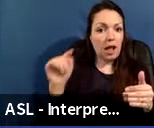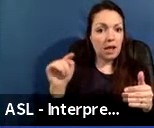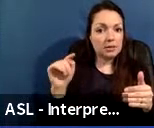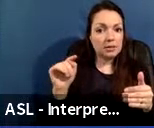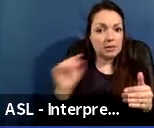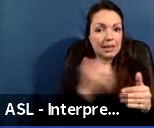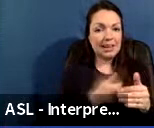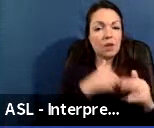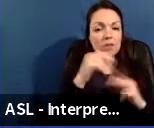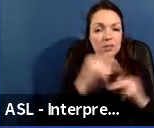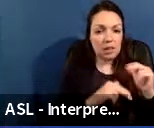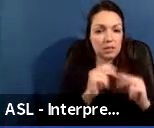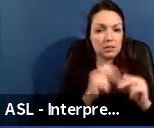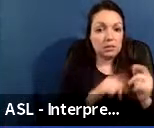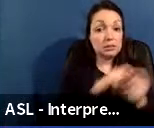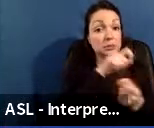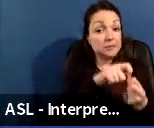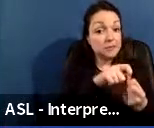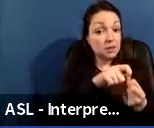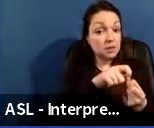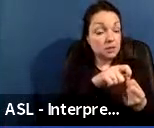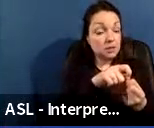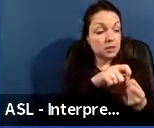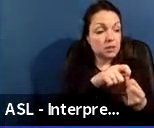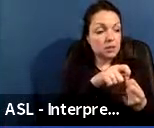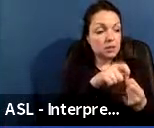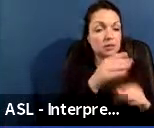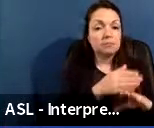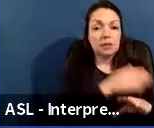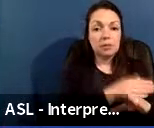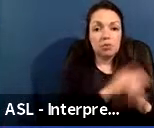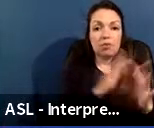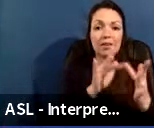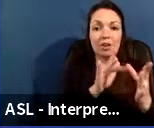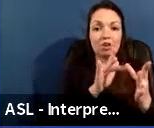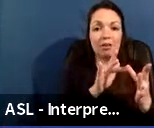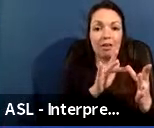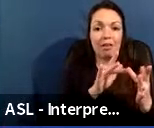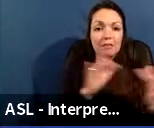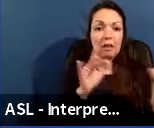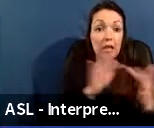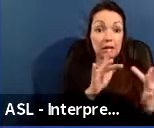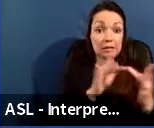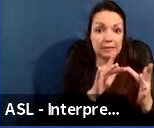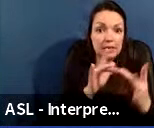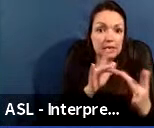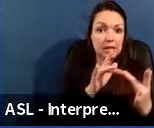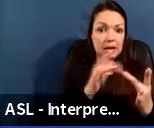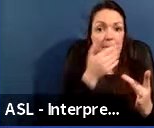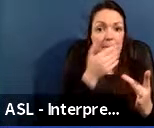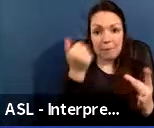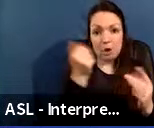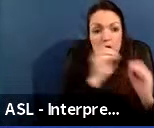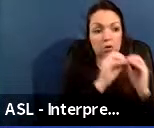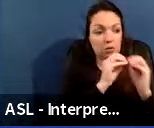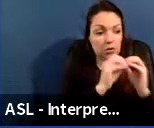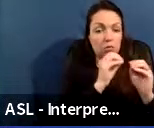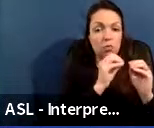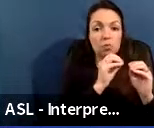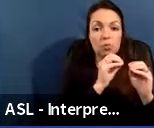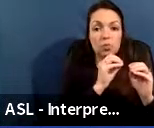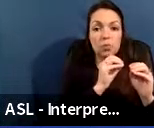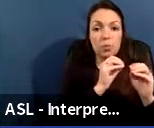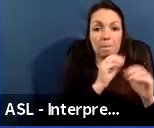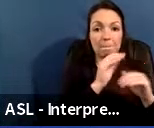facilities, specifically to improve internet connectivity by building and repairing network infrastructure in our